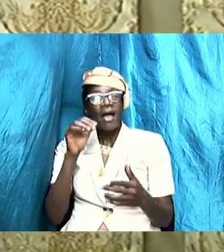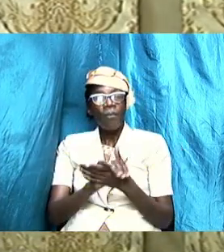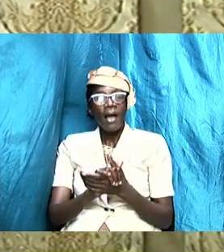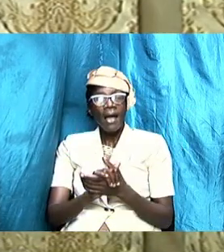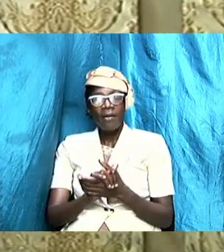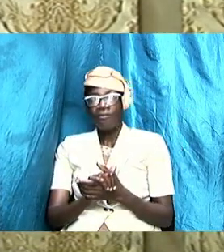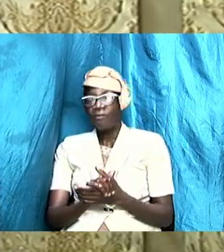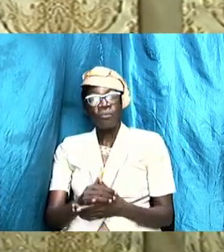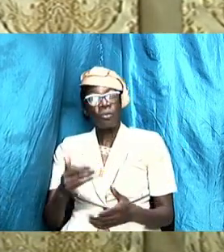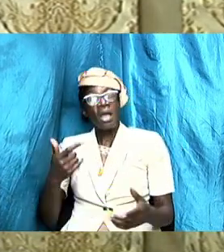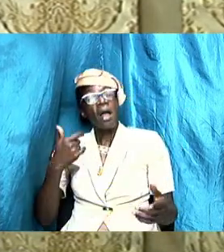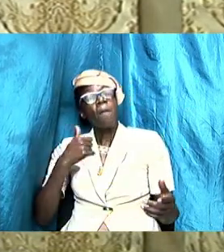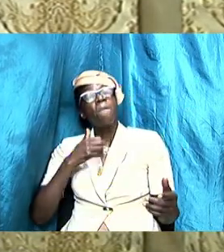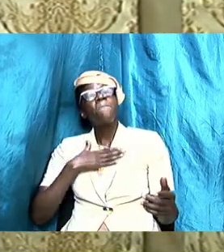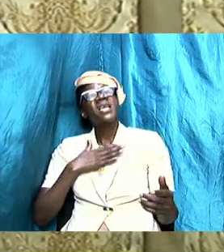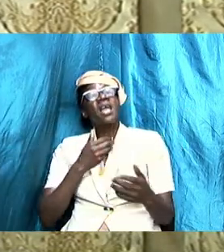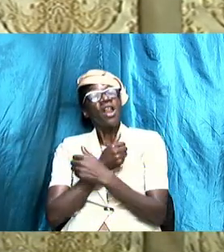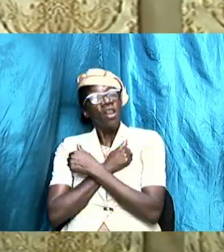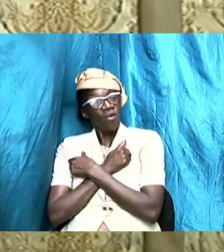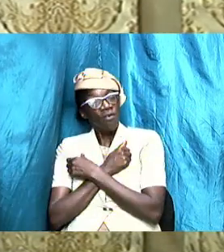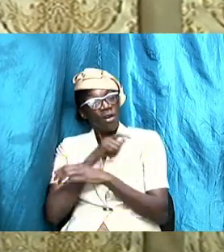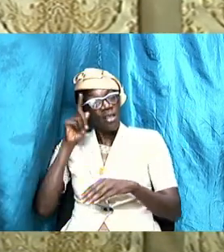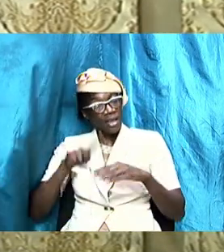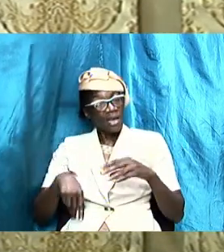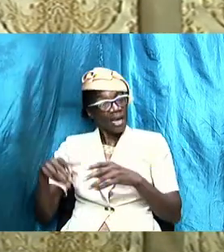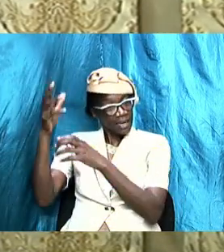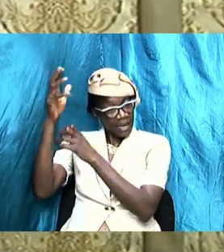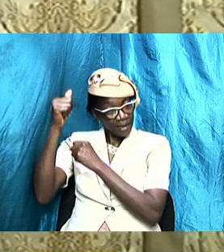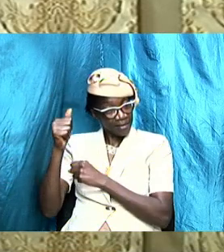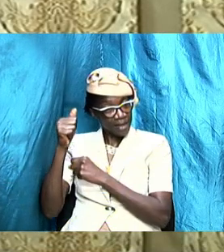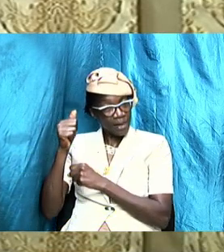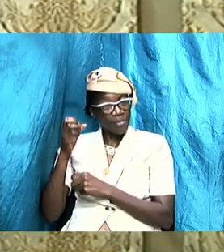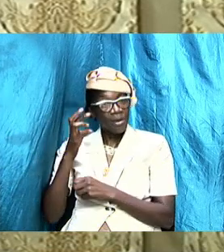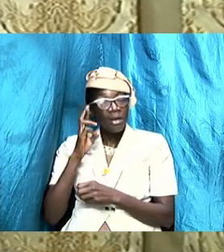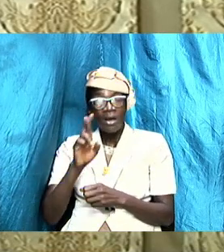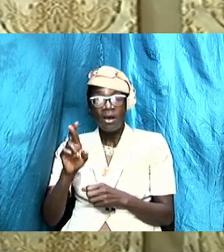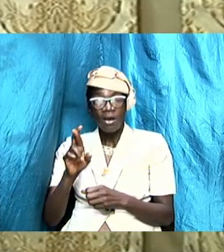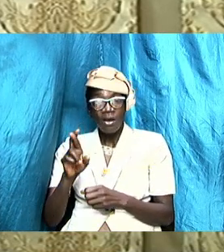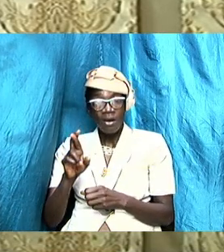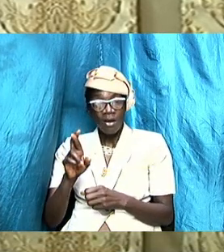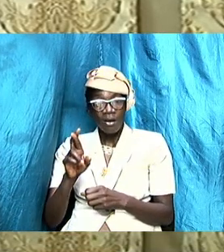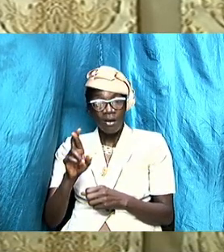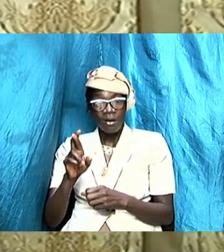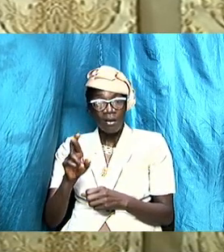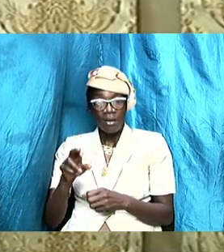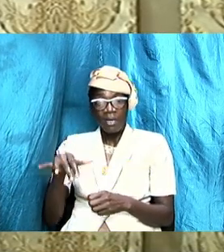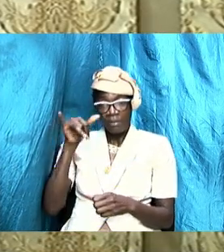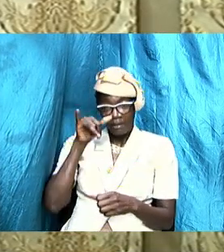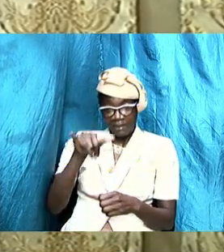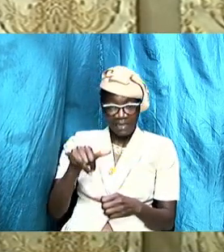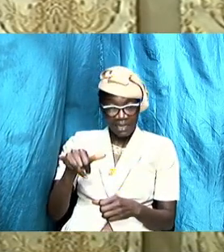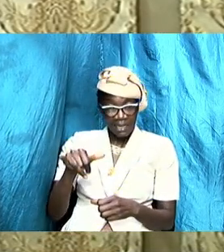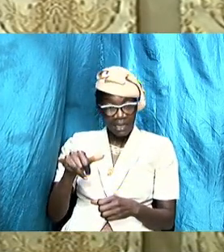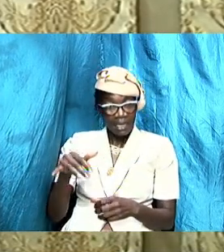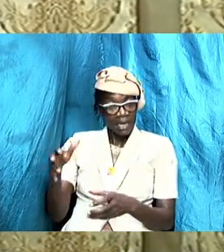you know accept her I'm still your son but we might have to be here less than we are here